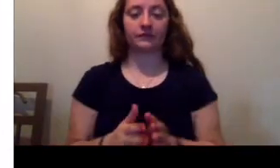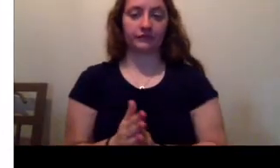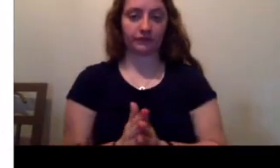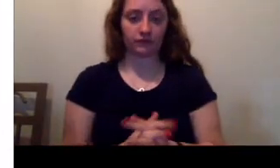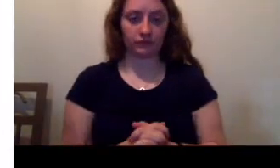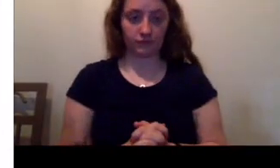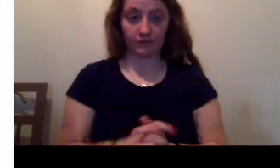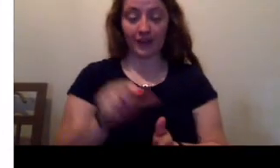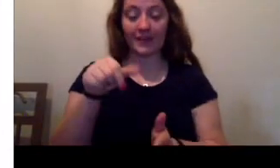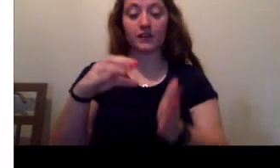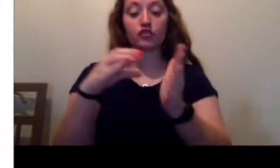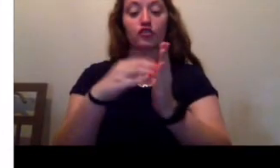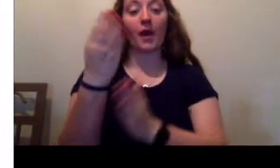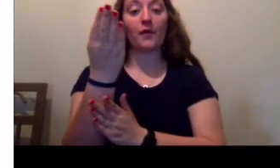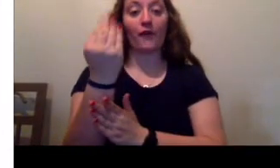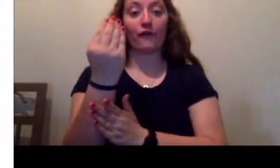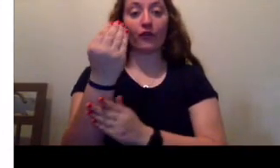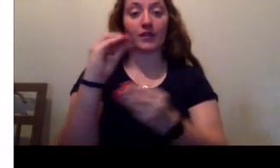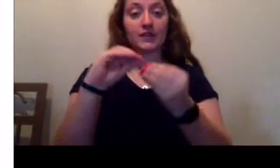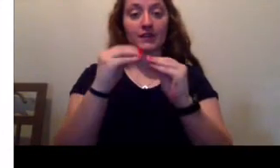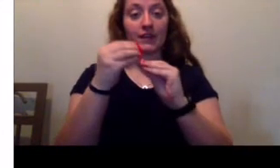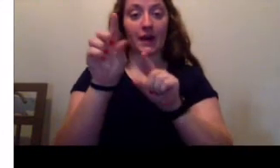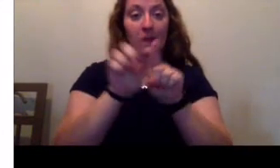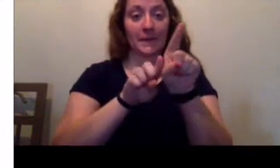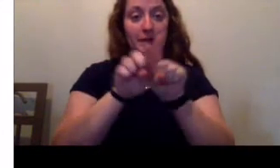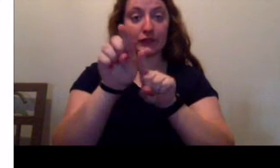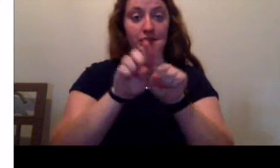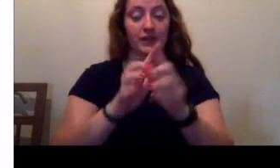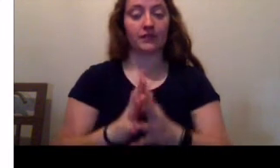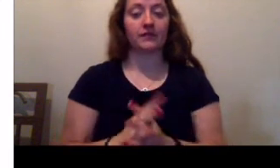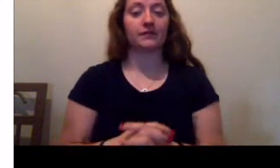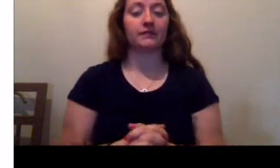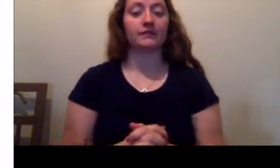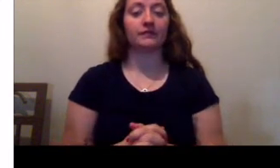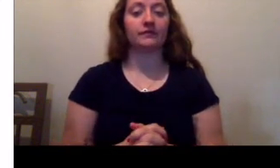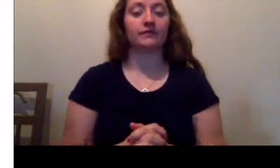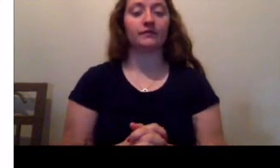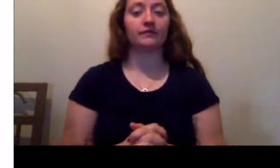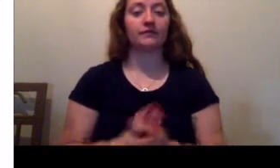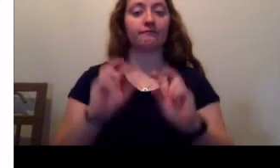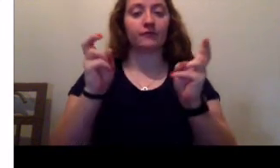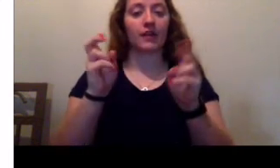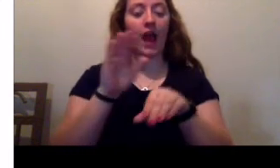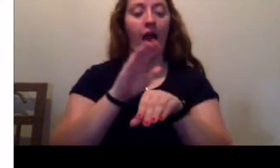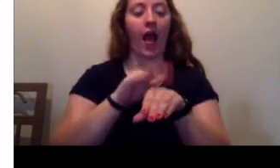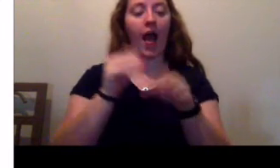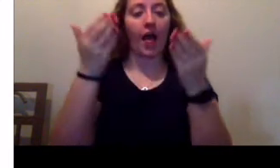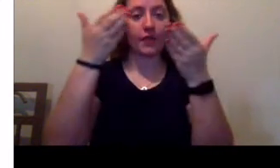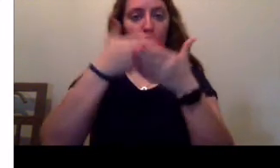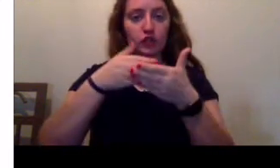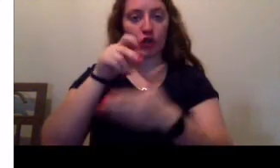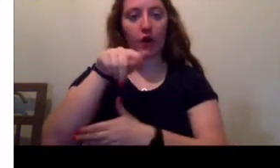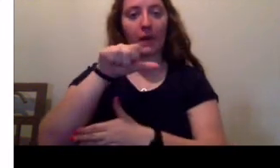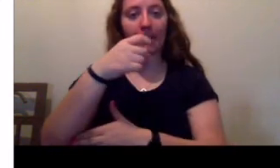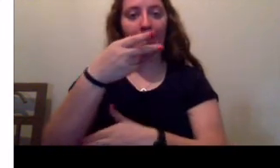This is chapter 14 of Number the Stars, and it's titled On the Dark Path.